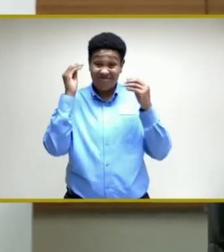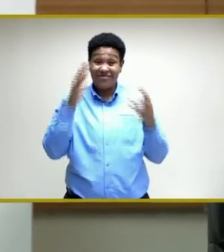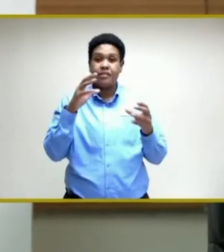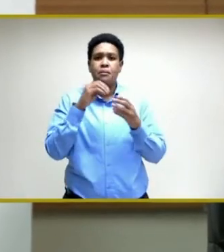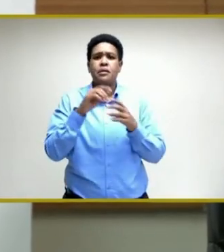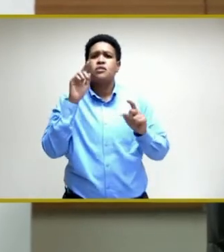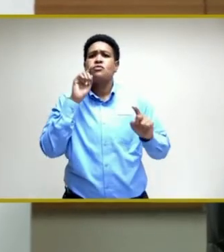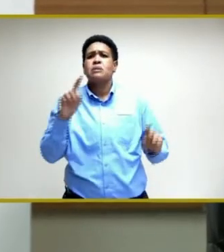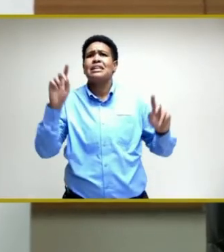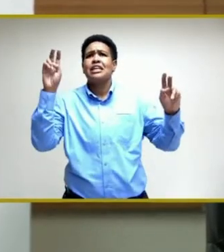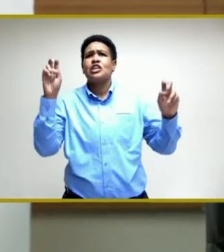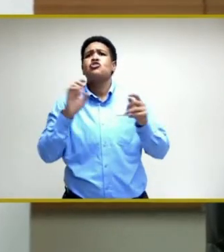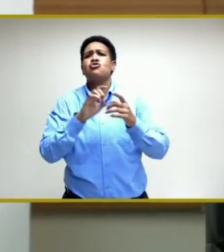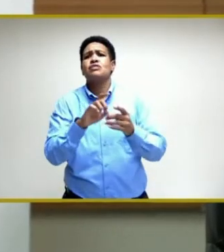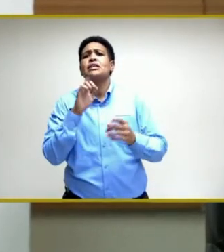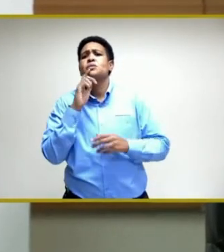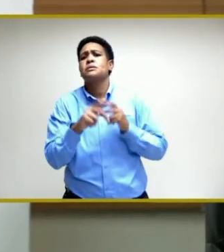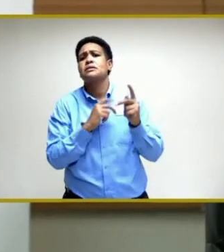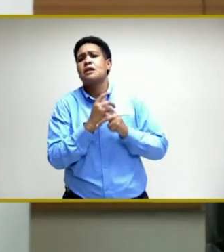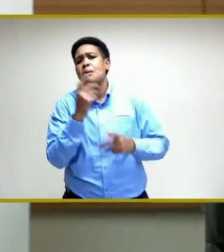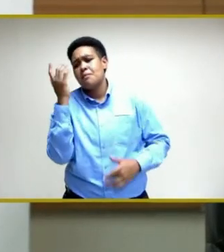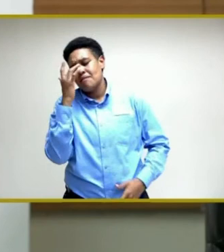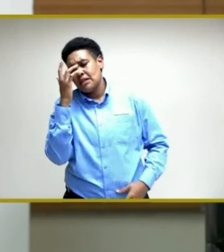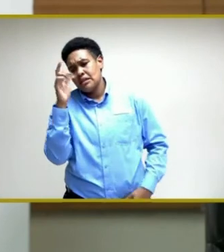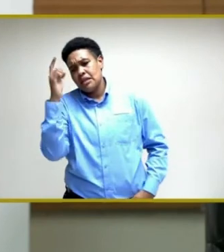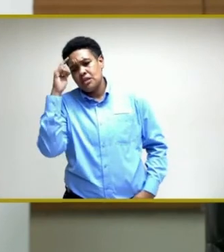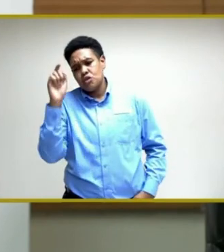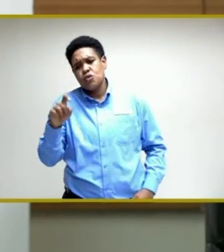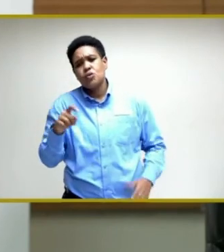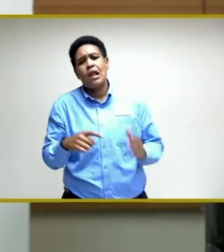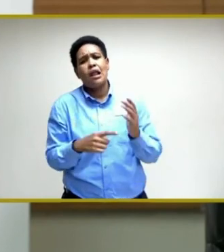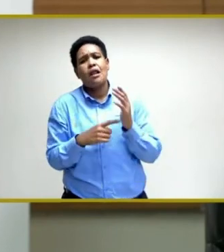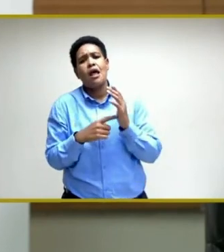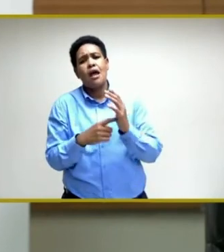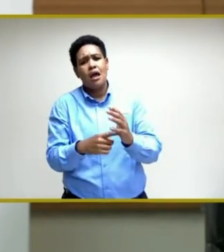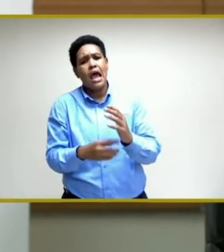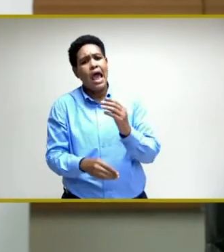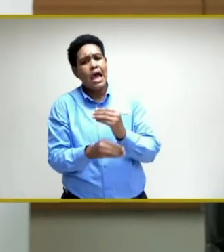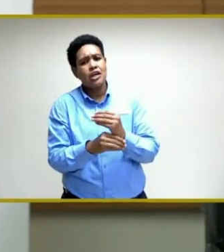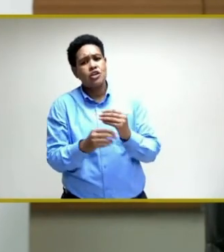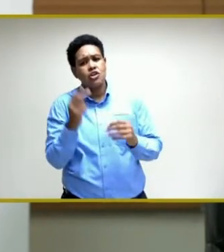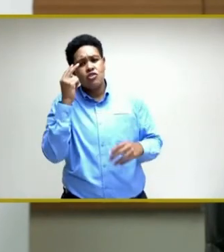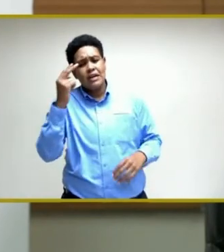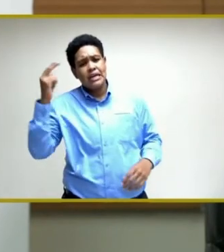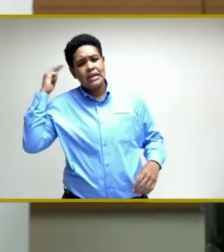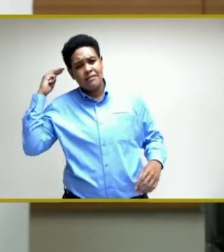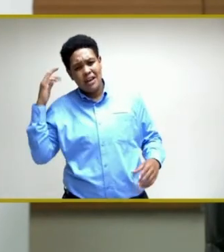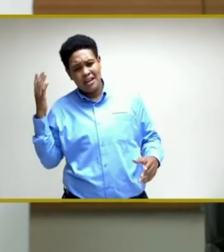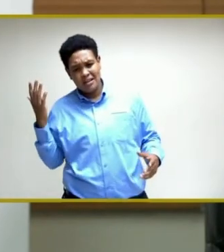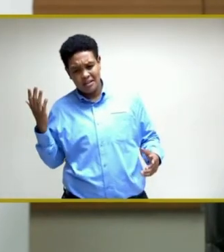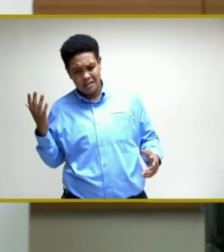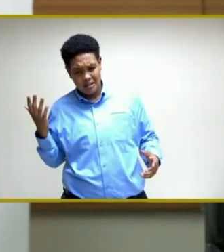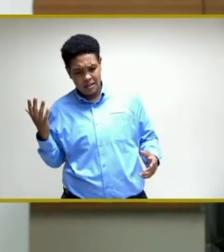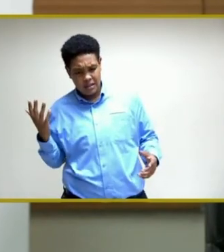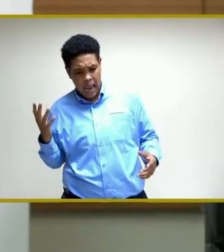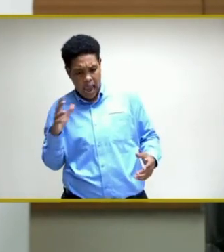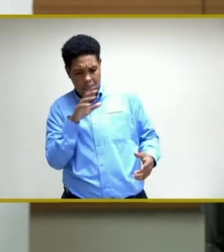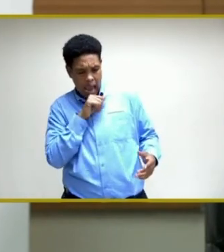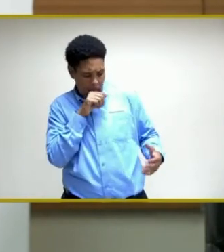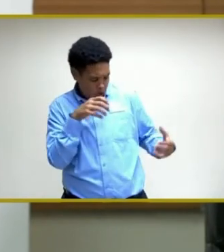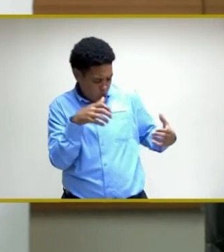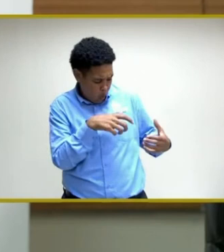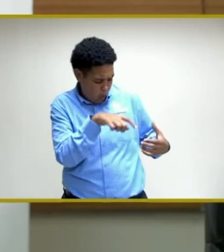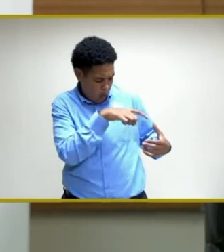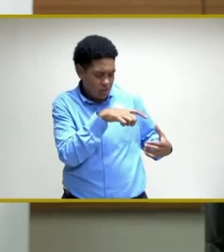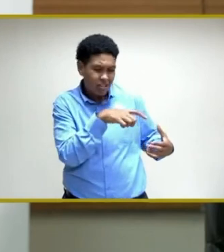should also, I think, reflect a position on the age cohorts,